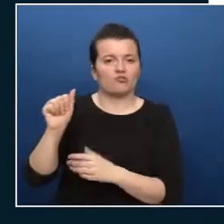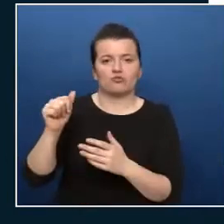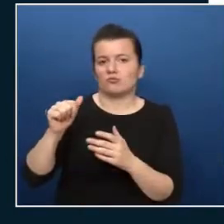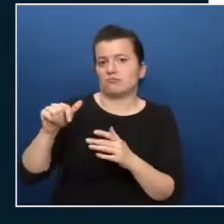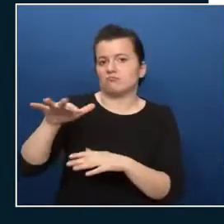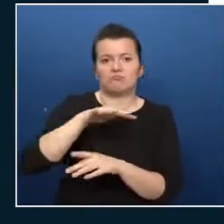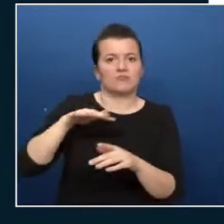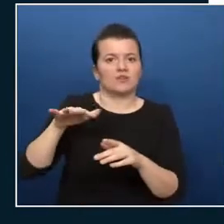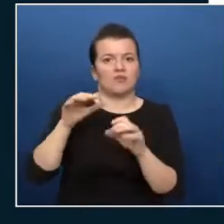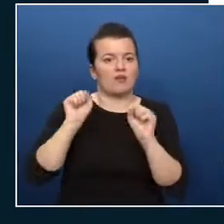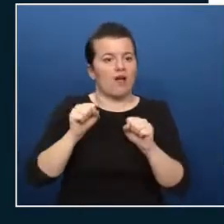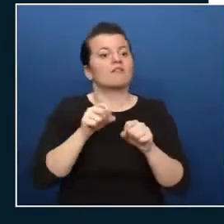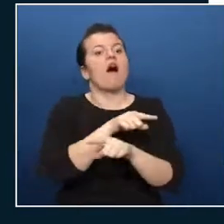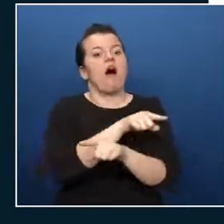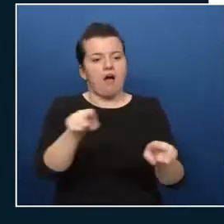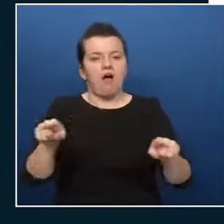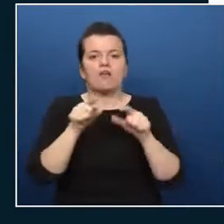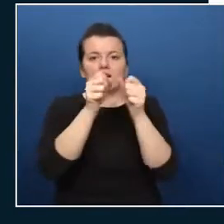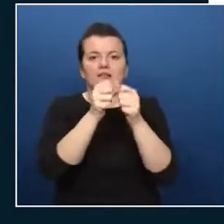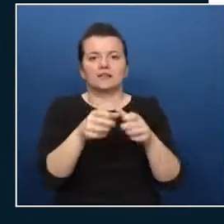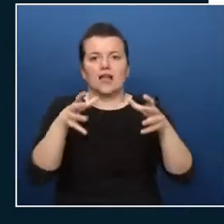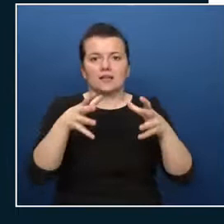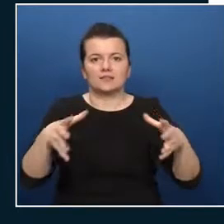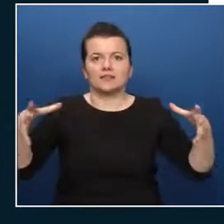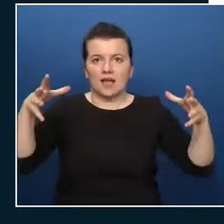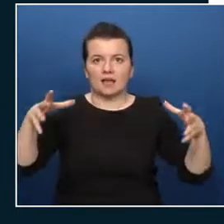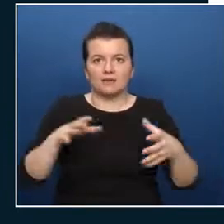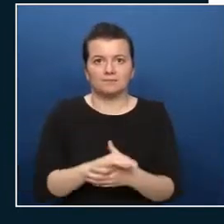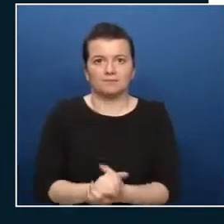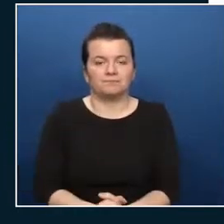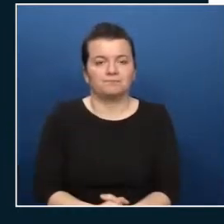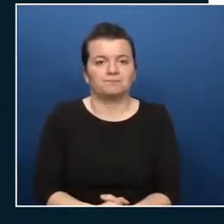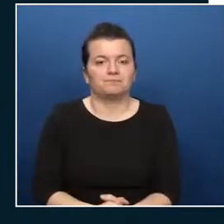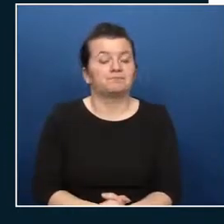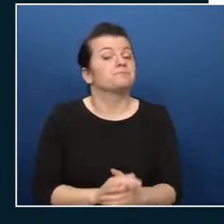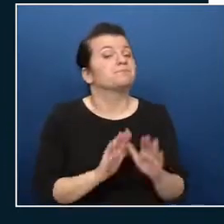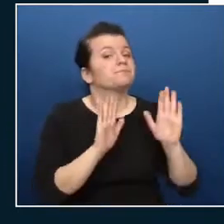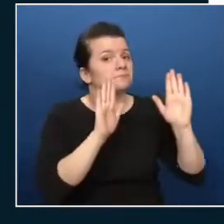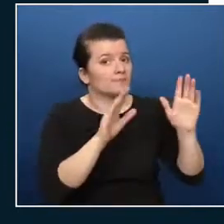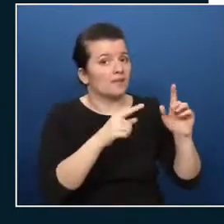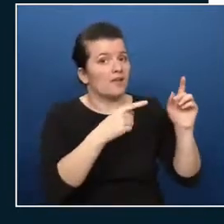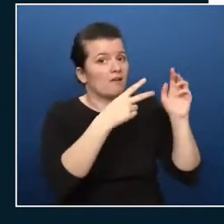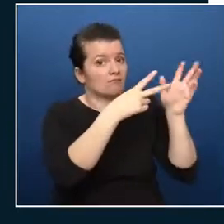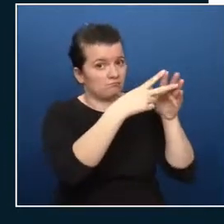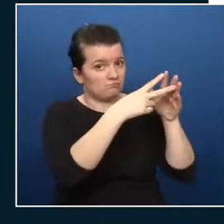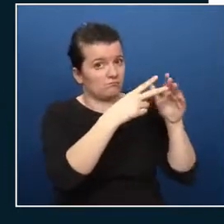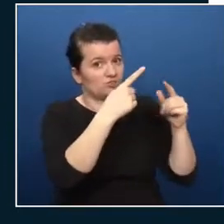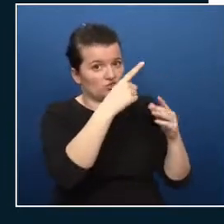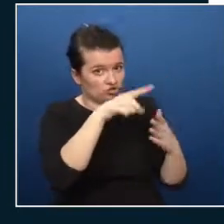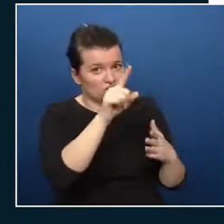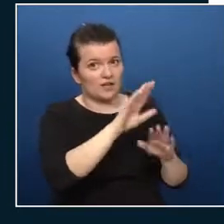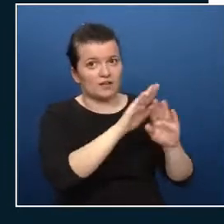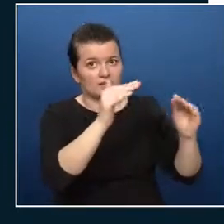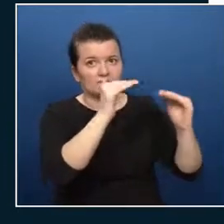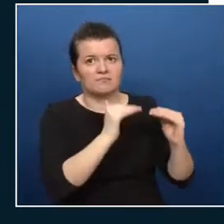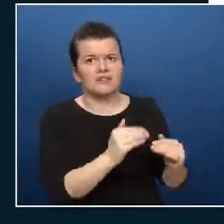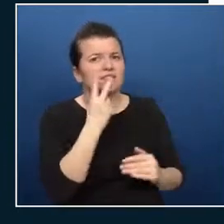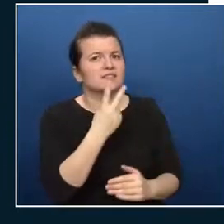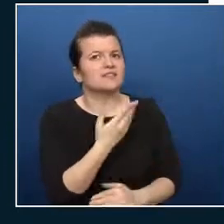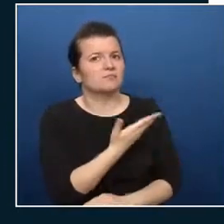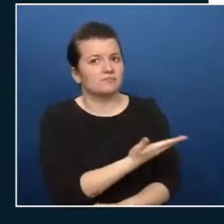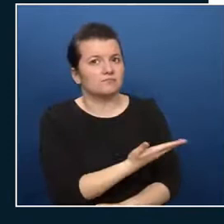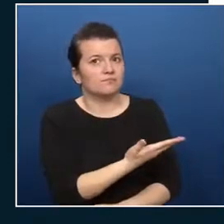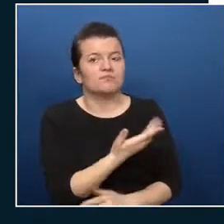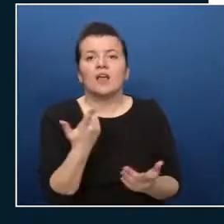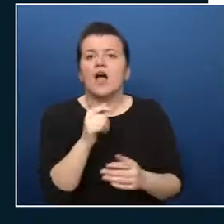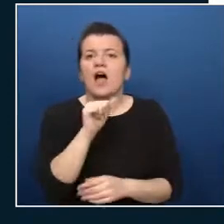so and after landing zones we're going to look at Azure resource manager and specifically what is